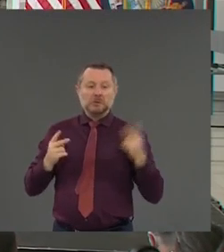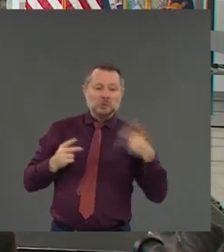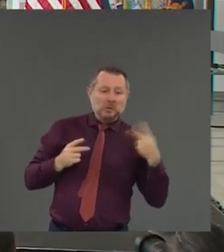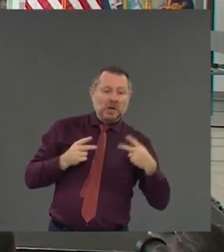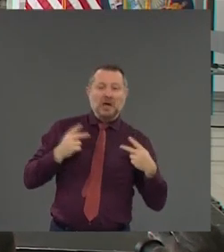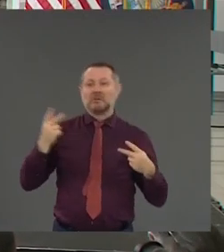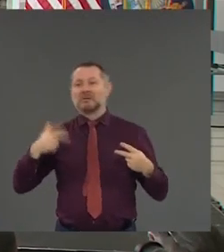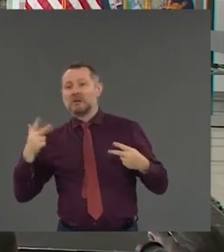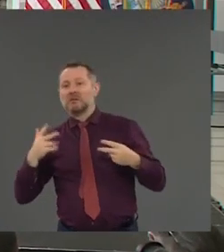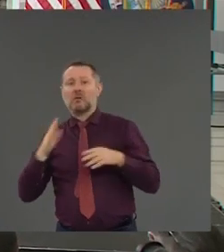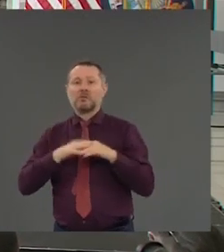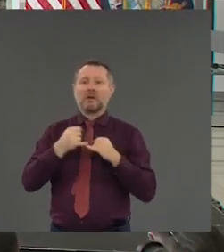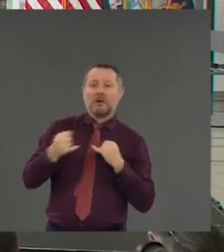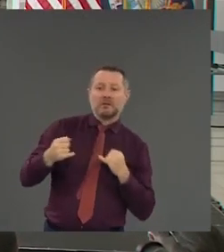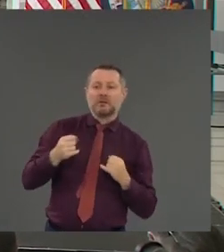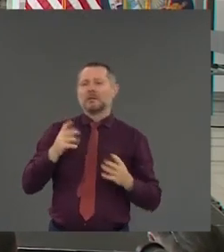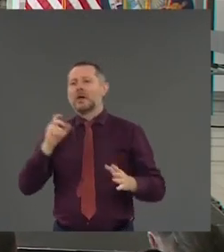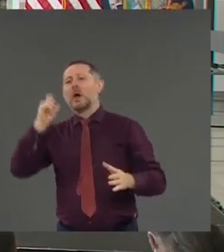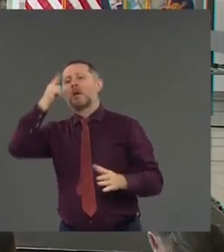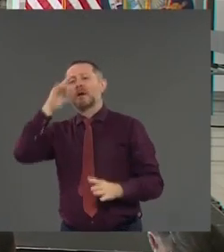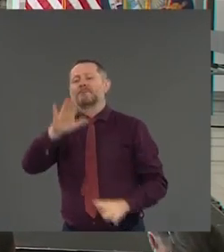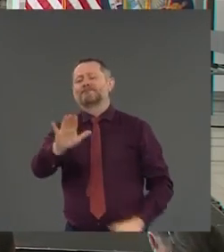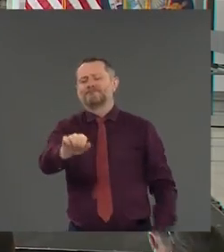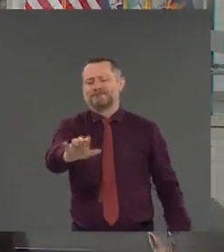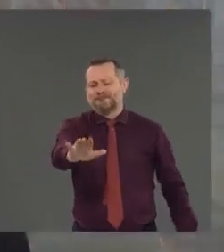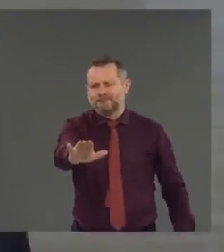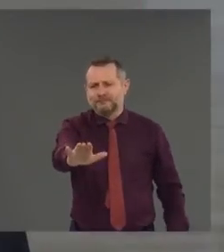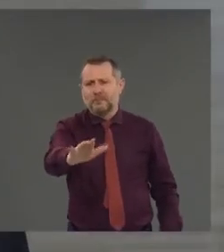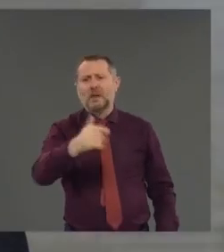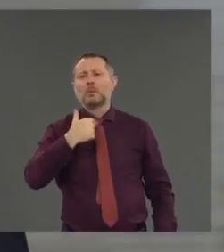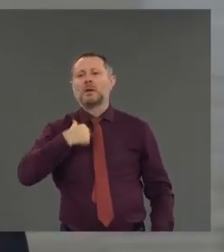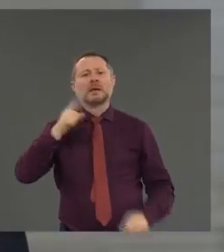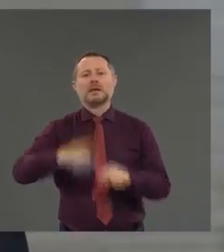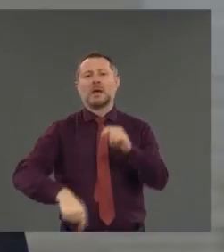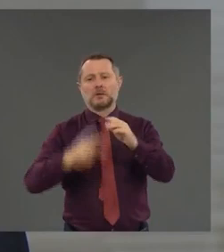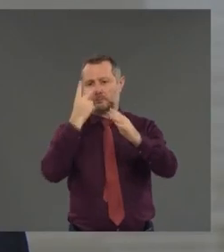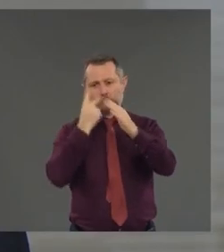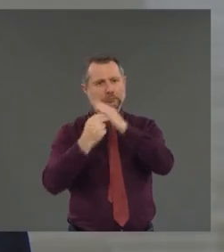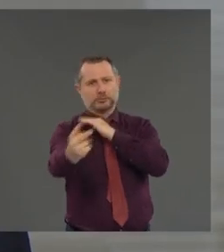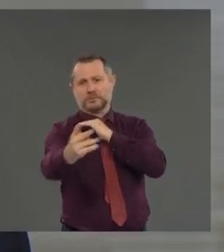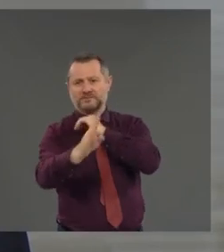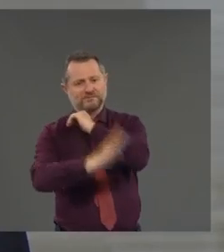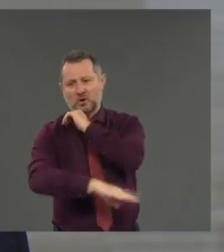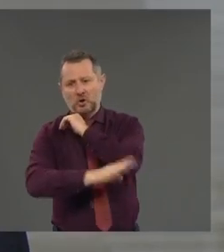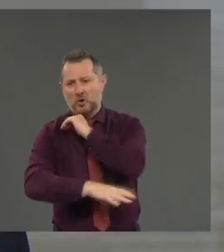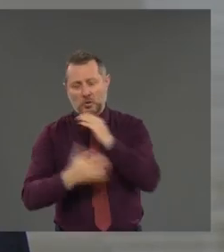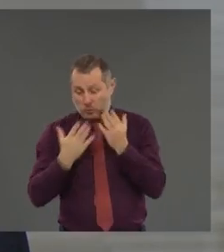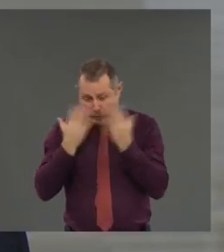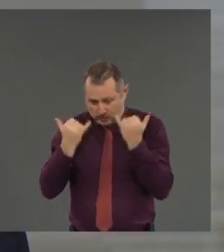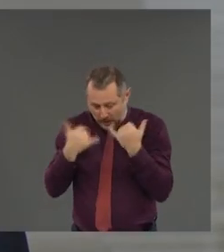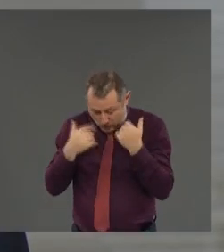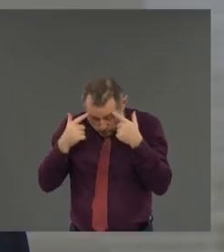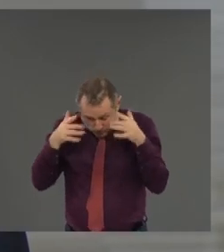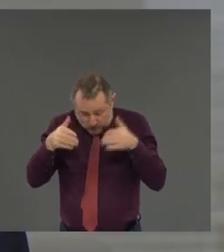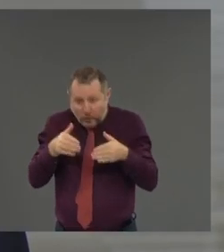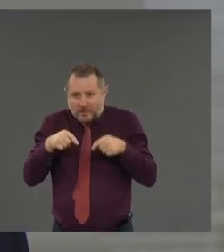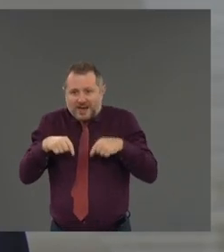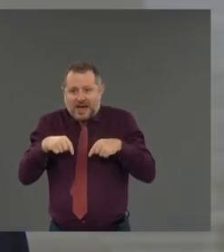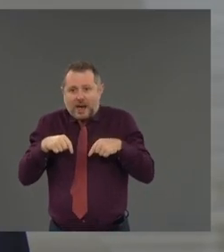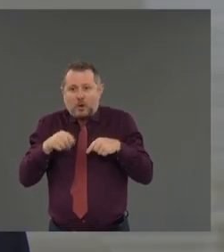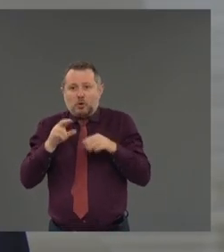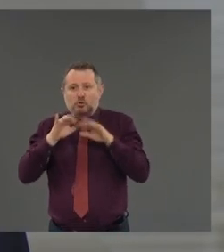balance? Yeah. First, Andrew, I can't see the fall because I don't have a crystal ball. And anyone who can tell you today